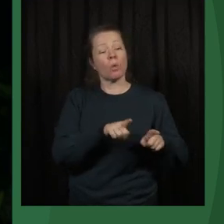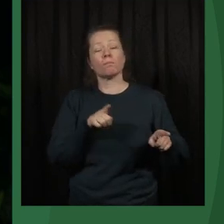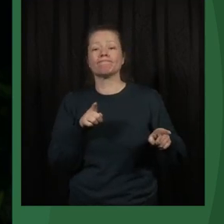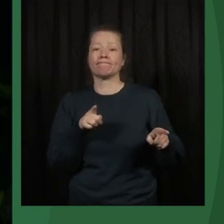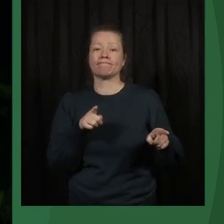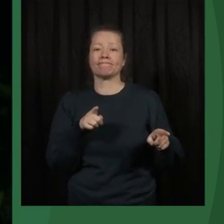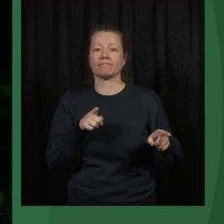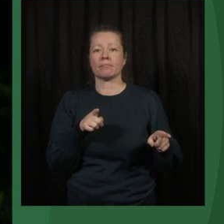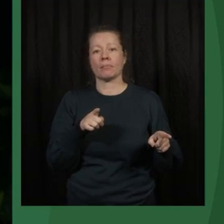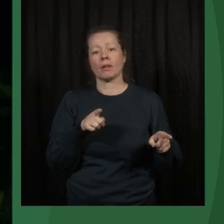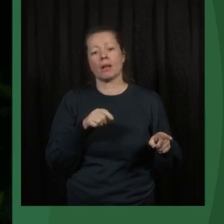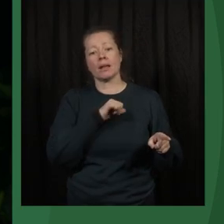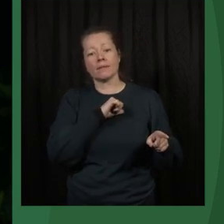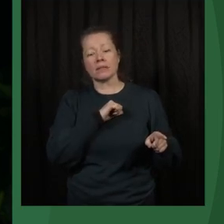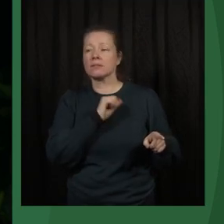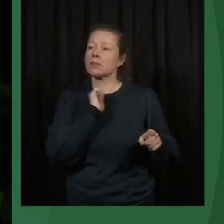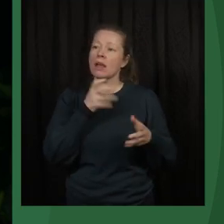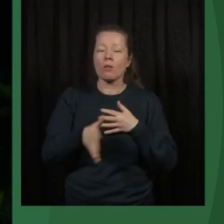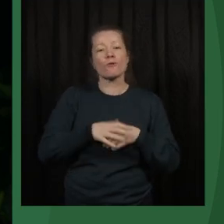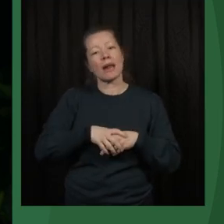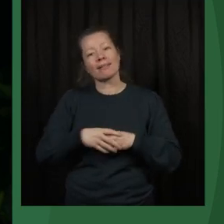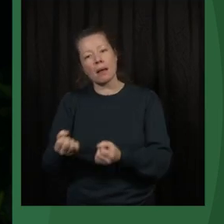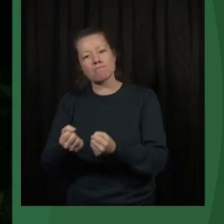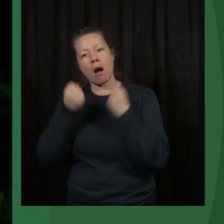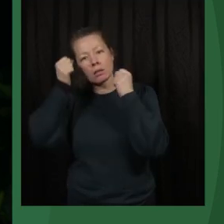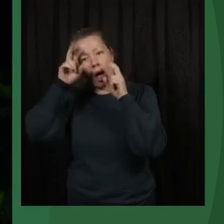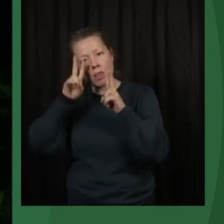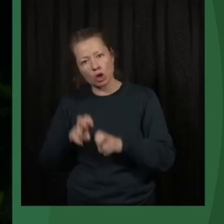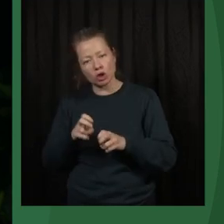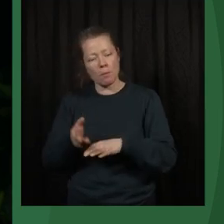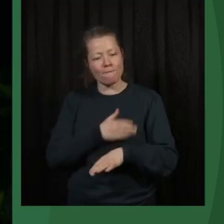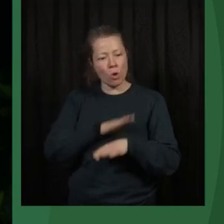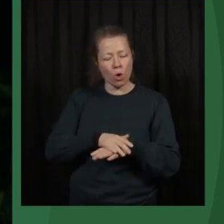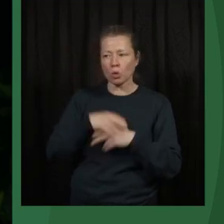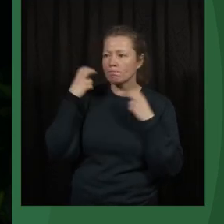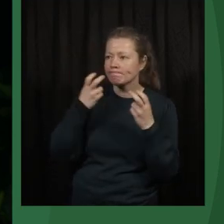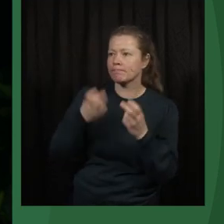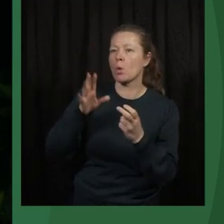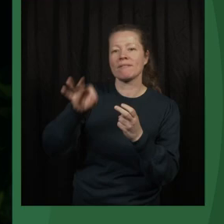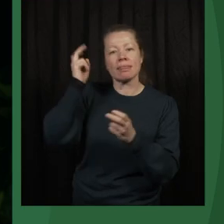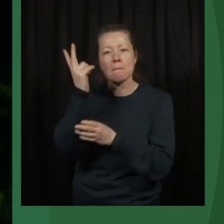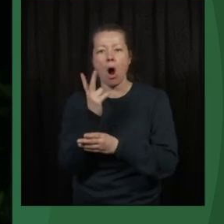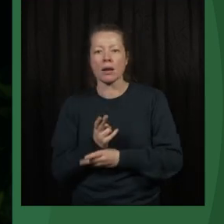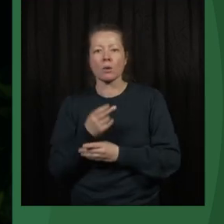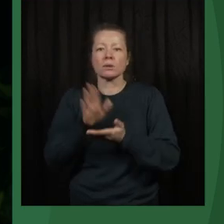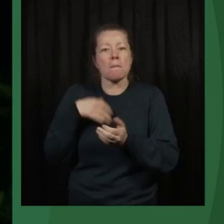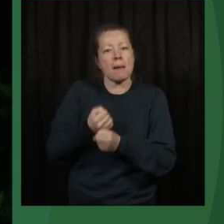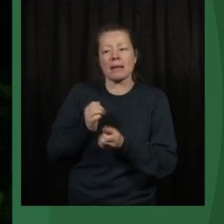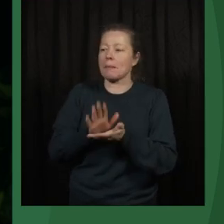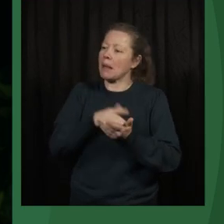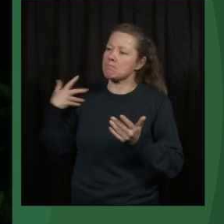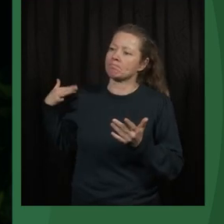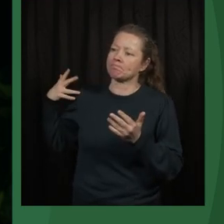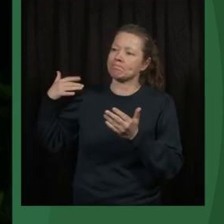power analysis in advance to find the partners and work with them for a long time,